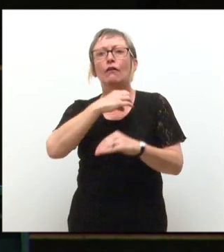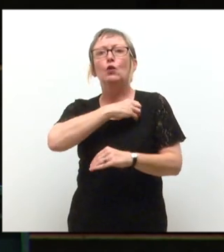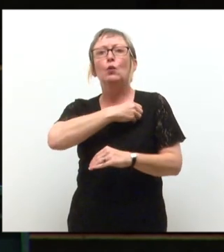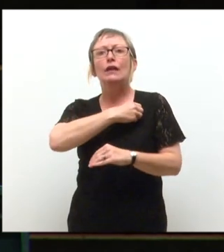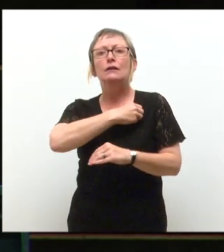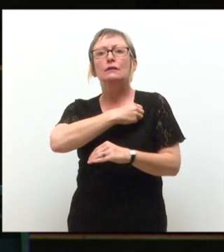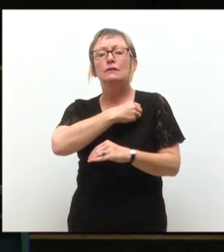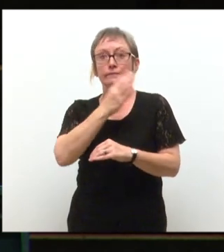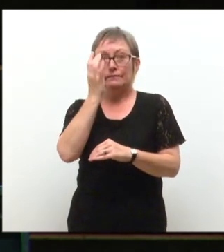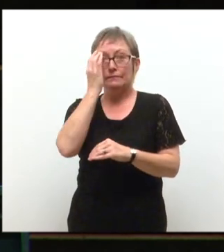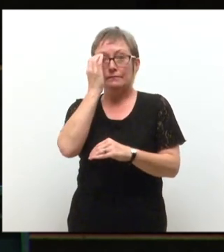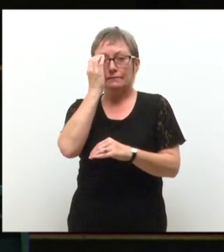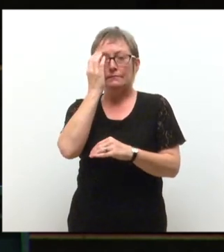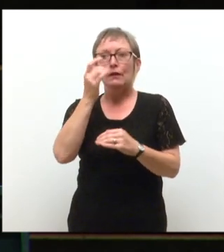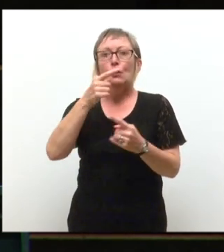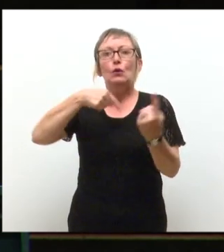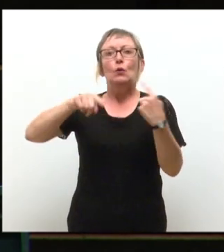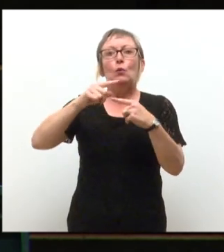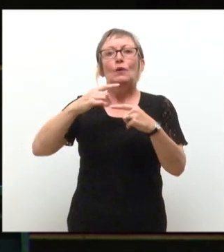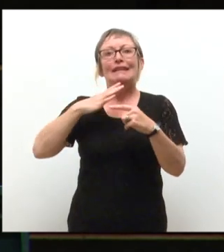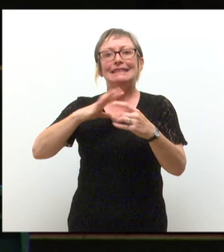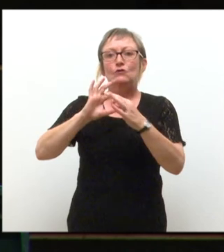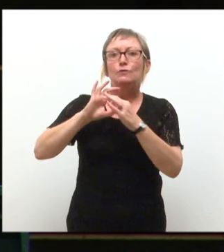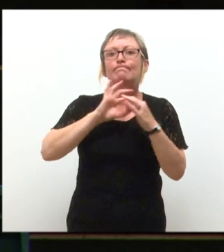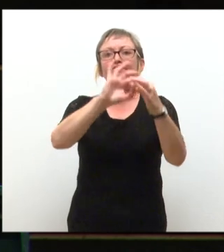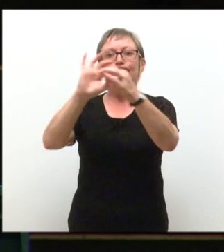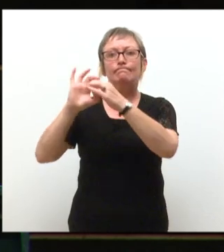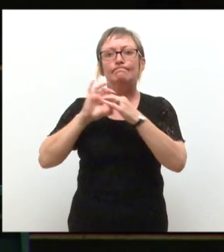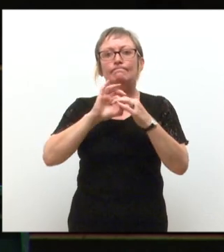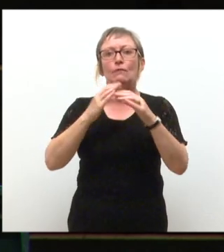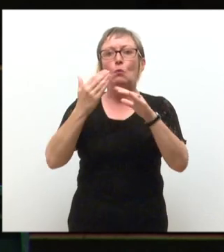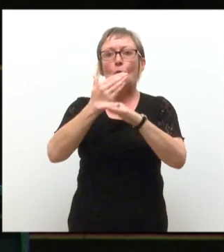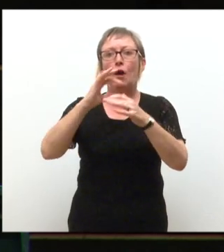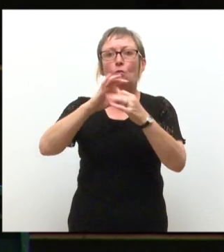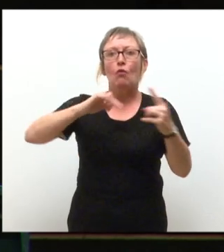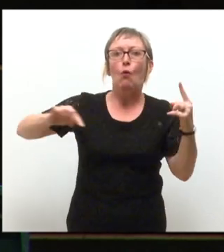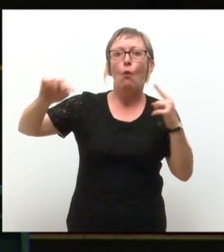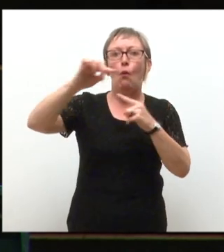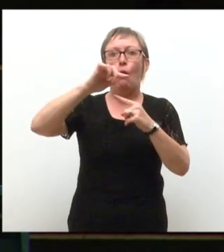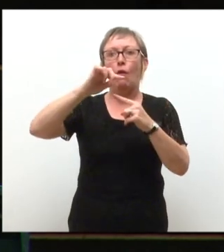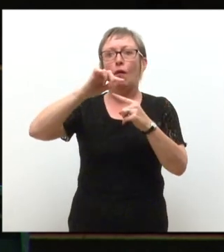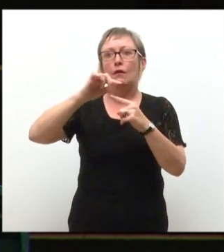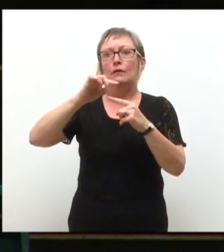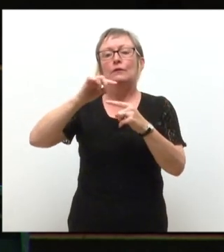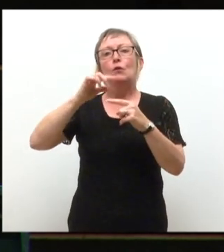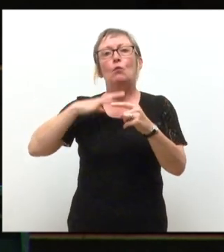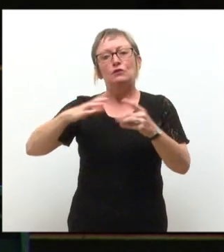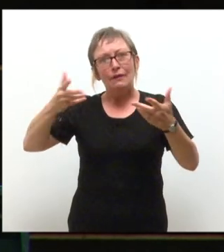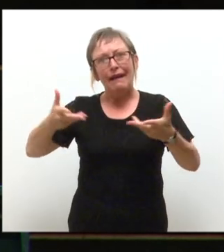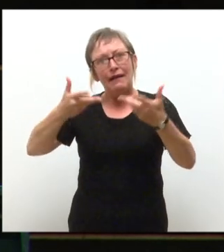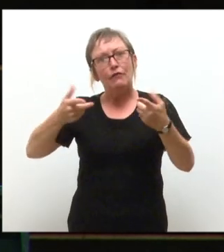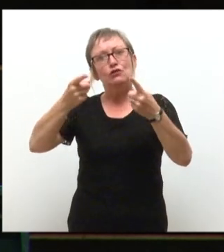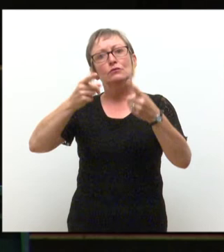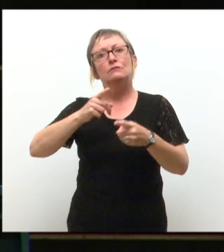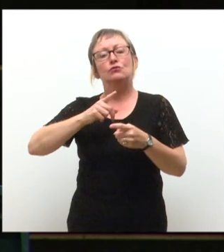We can only move forward if we work all together. We want to empower you, our students, to be able to speak